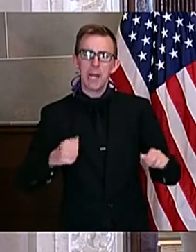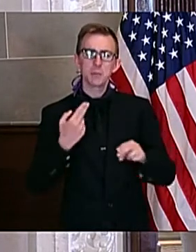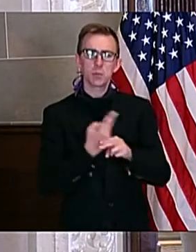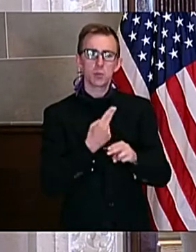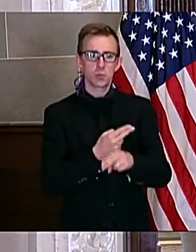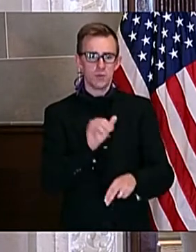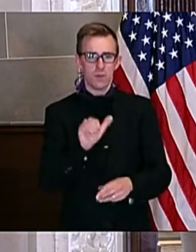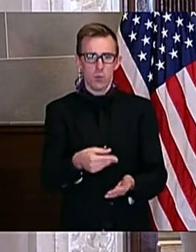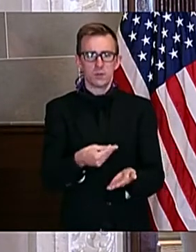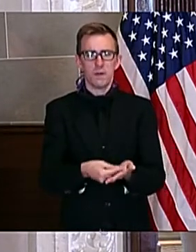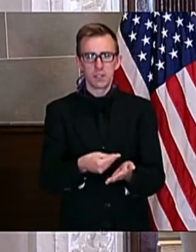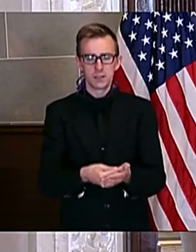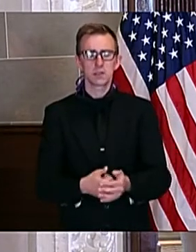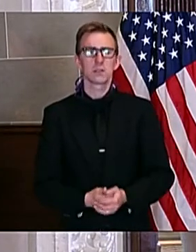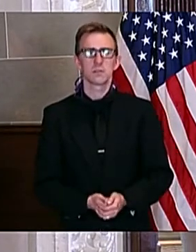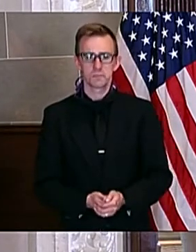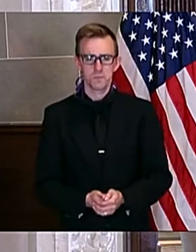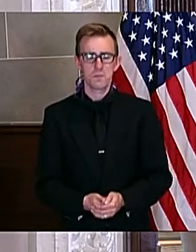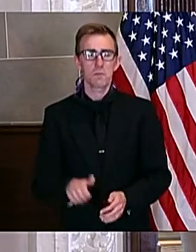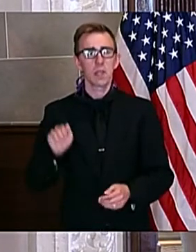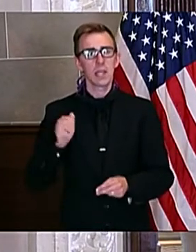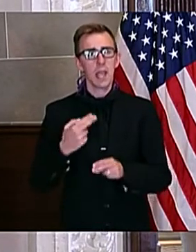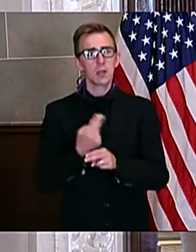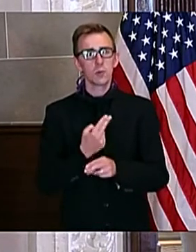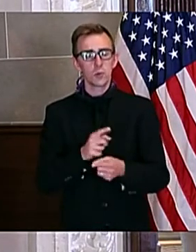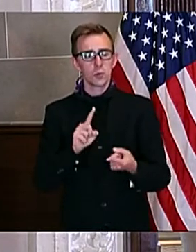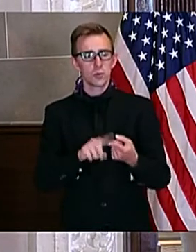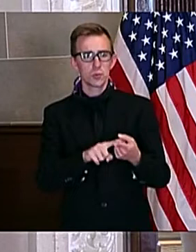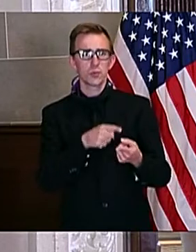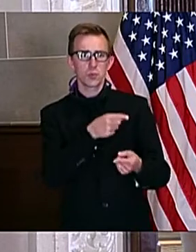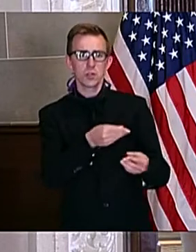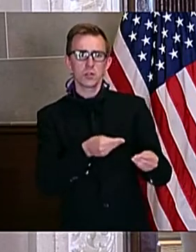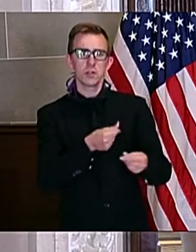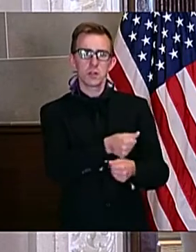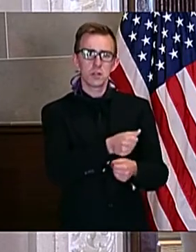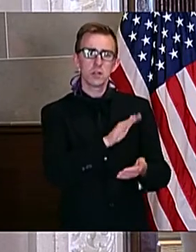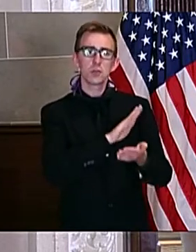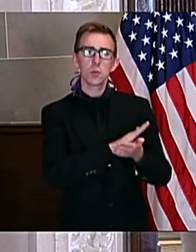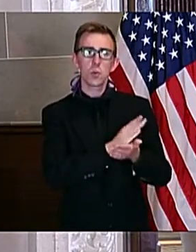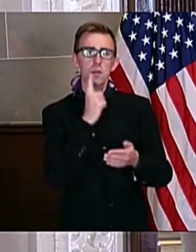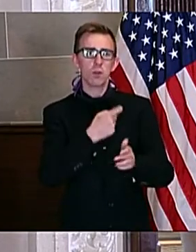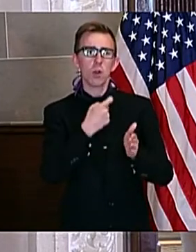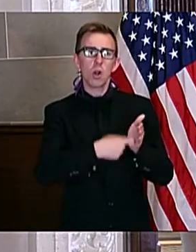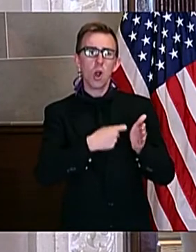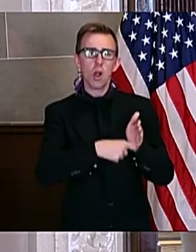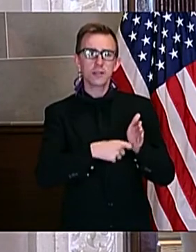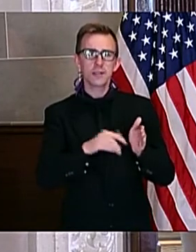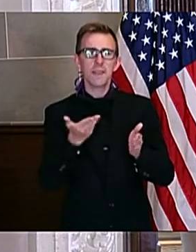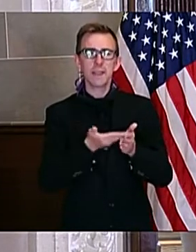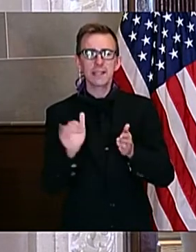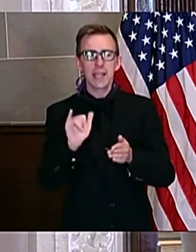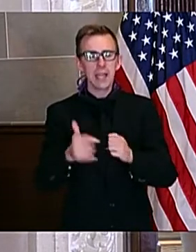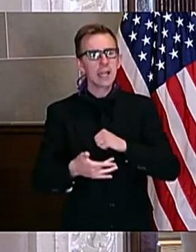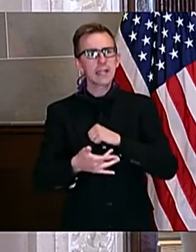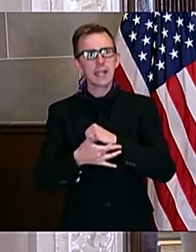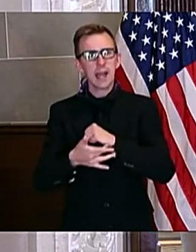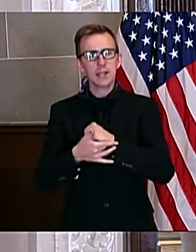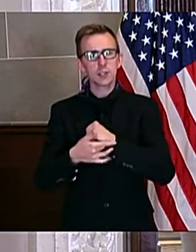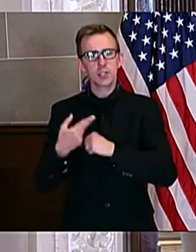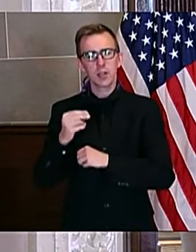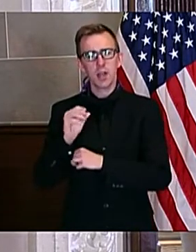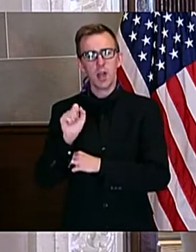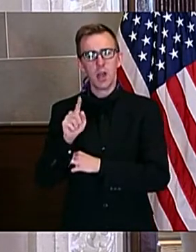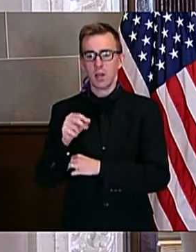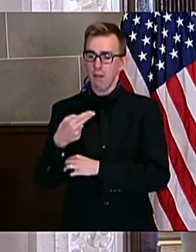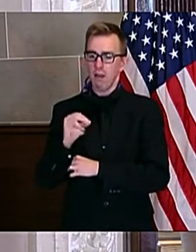funds. They can be used to reimburse schools for costs incurred for things like technology and hotspots